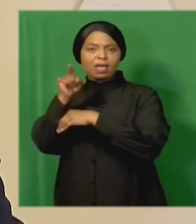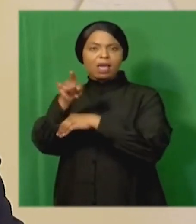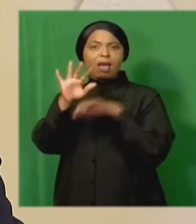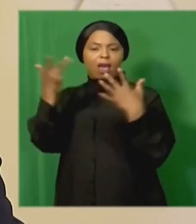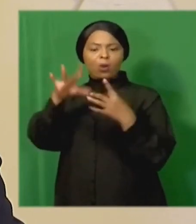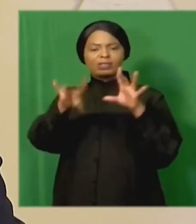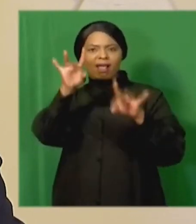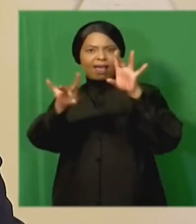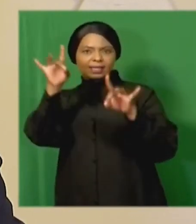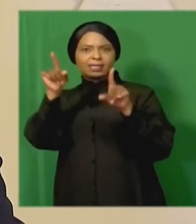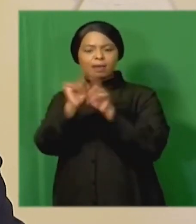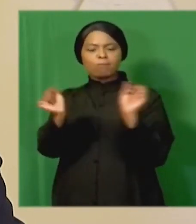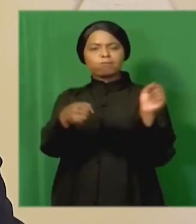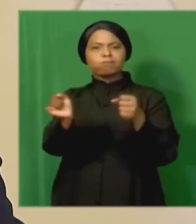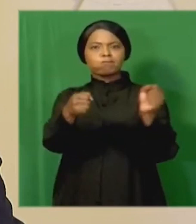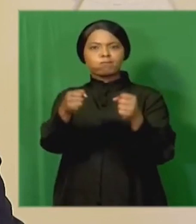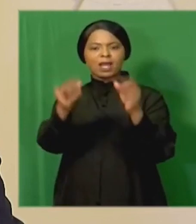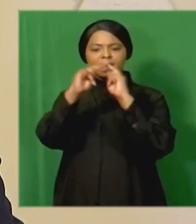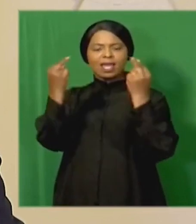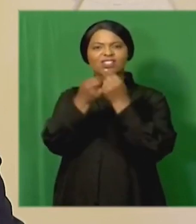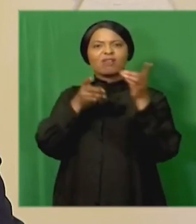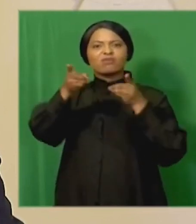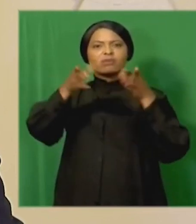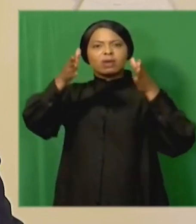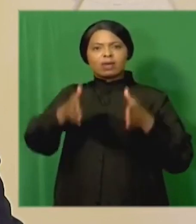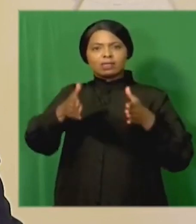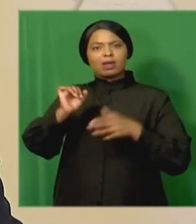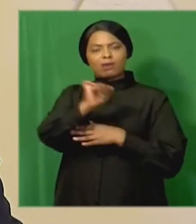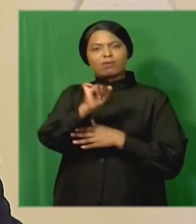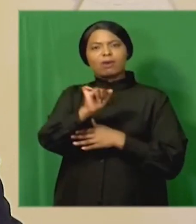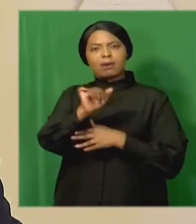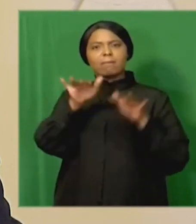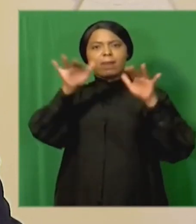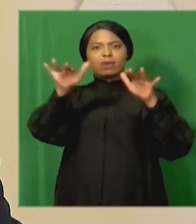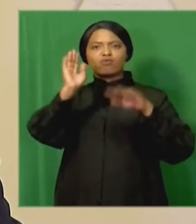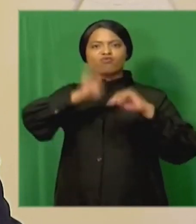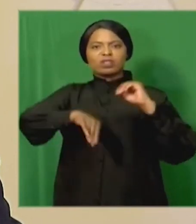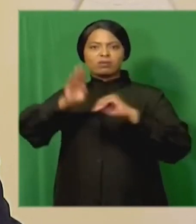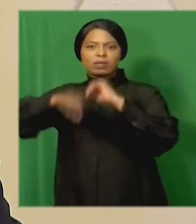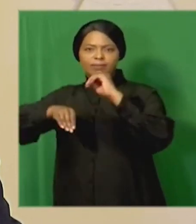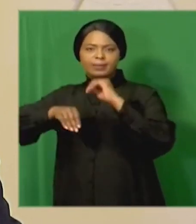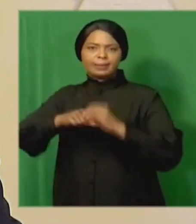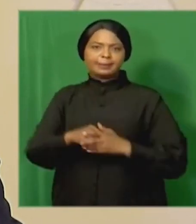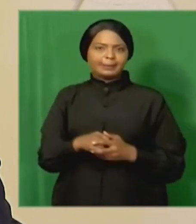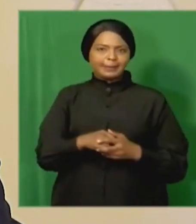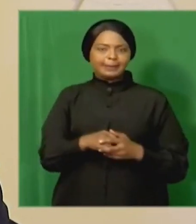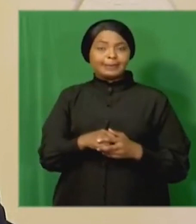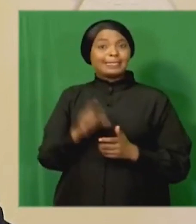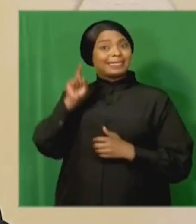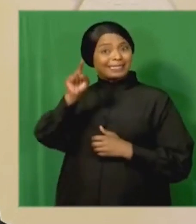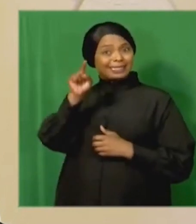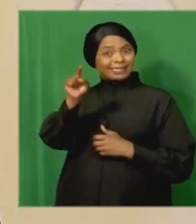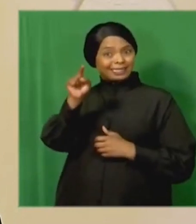and appointment of the national director of public prosecutions this